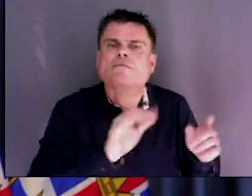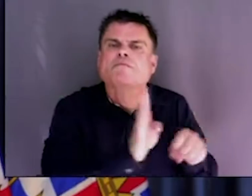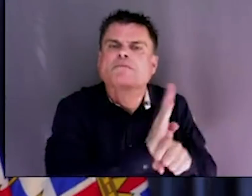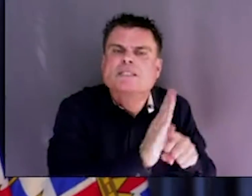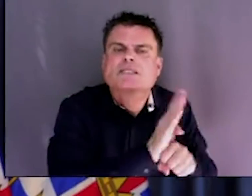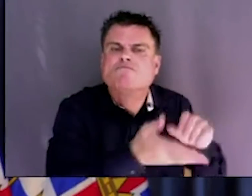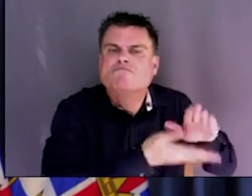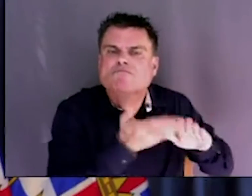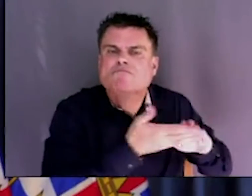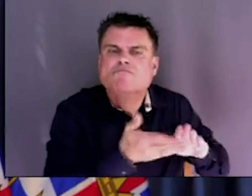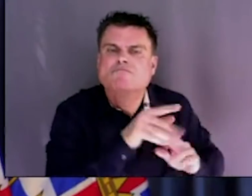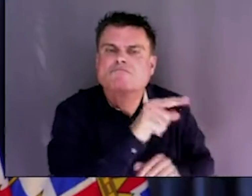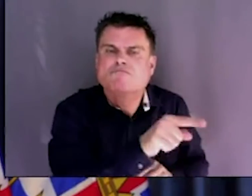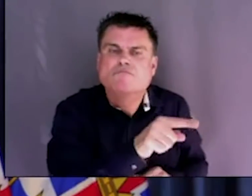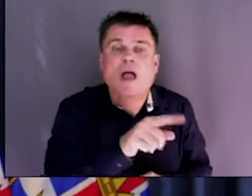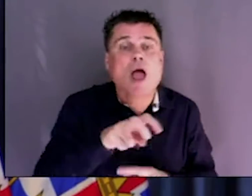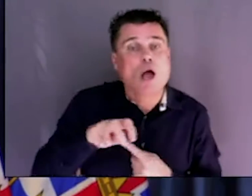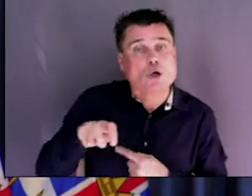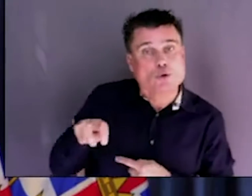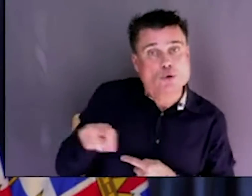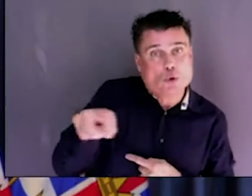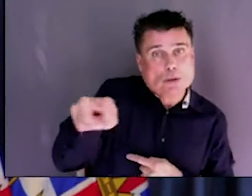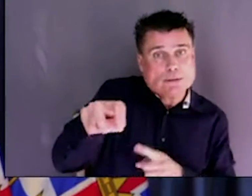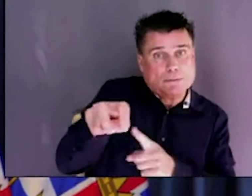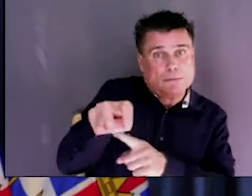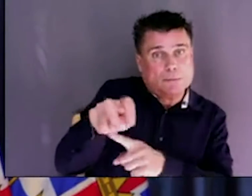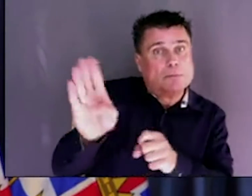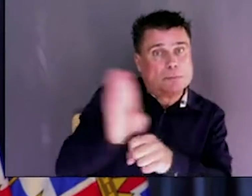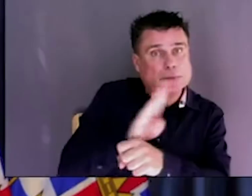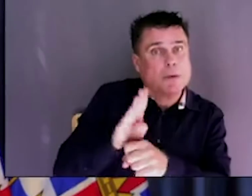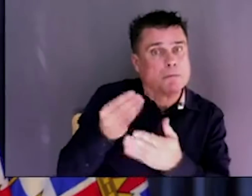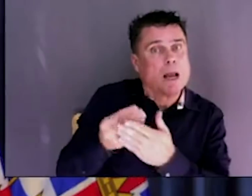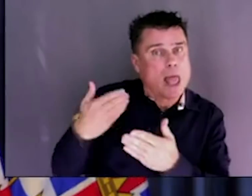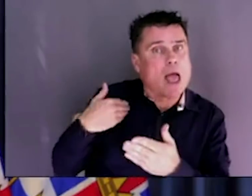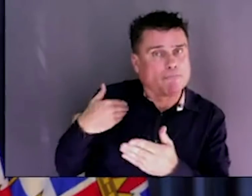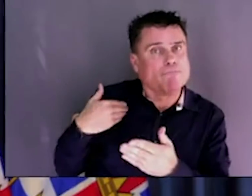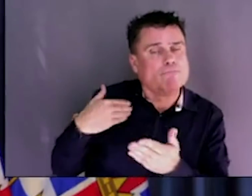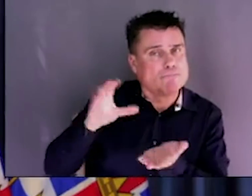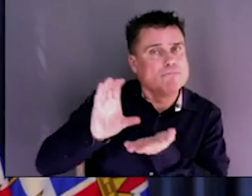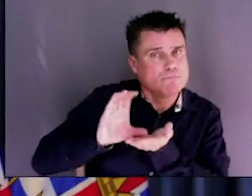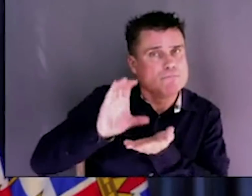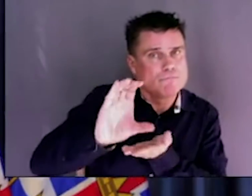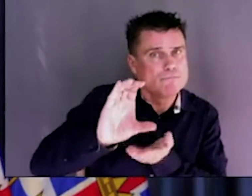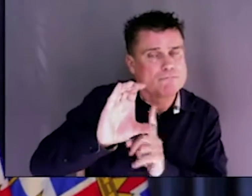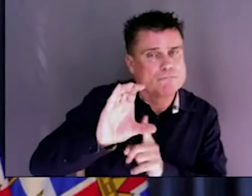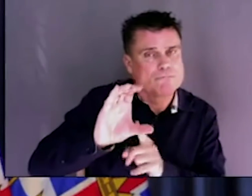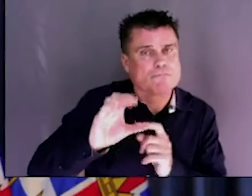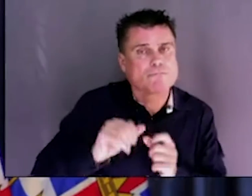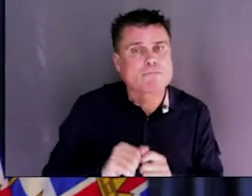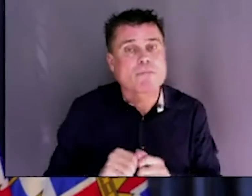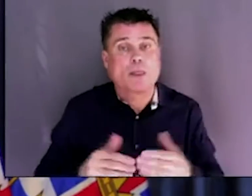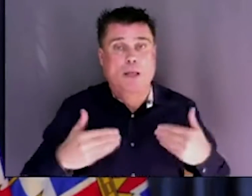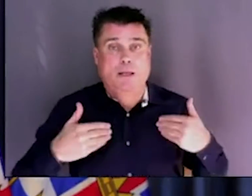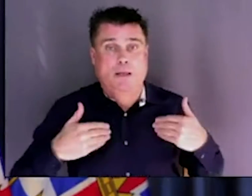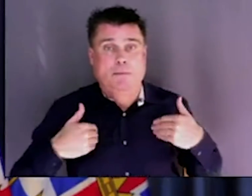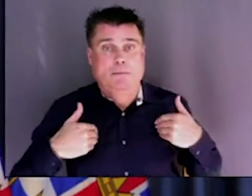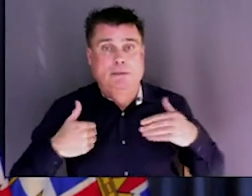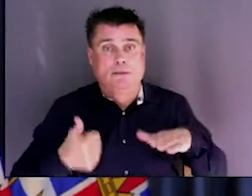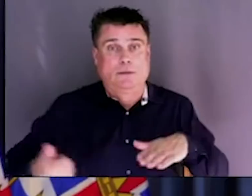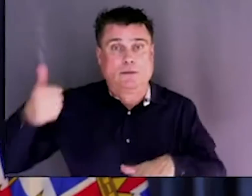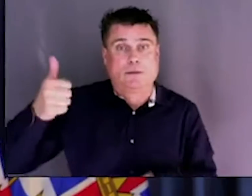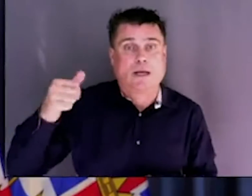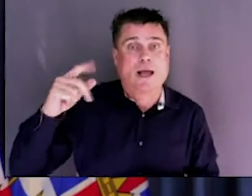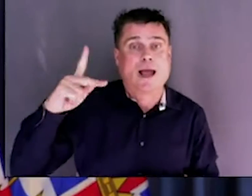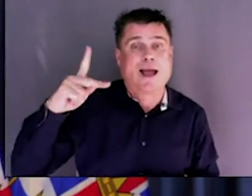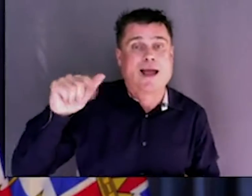We're going to be moving that, we're continuing to move that as quickly as we possibly can. Minister Kalon is responsible for that fund. I spoke yesterday with